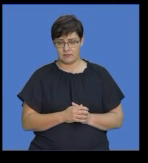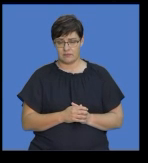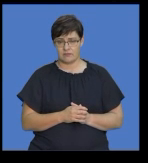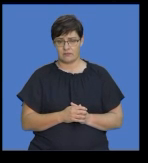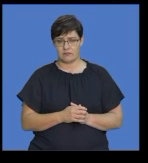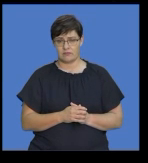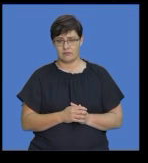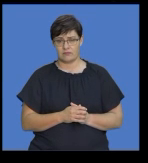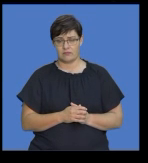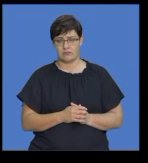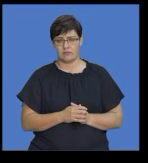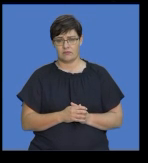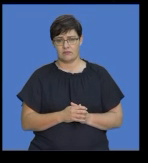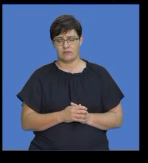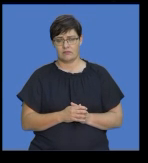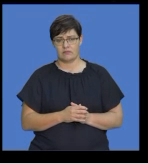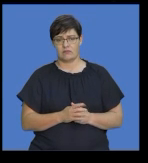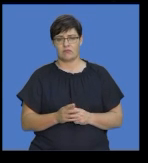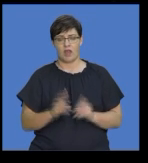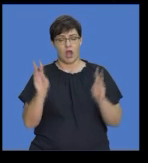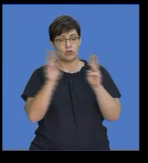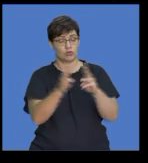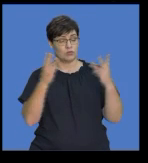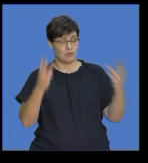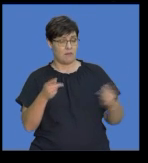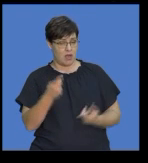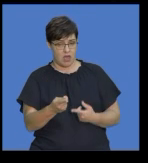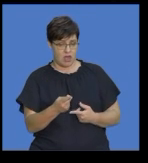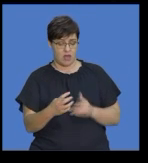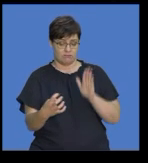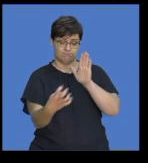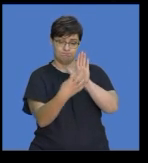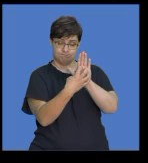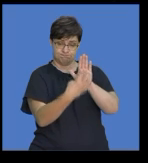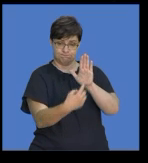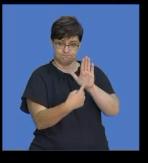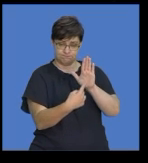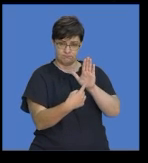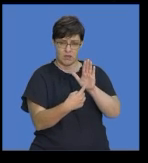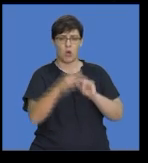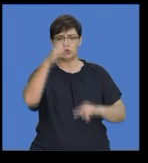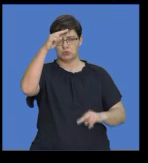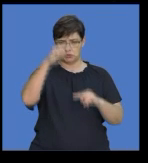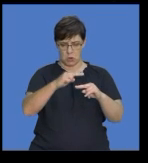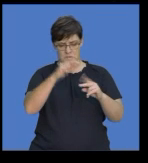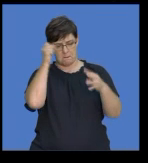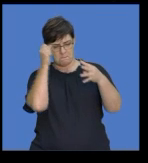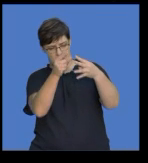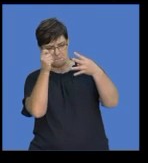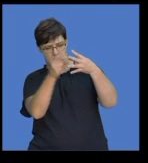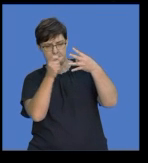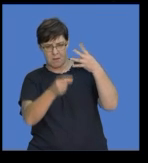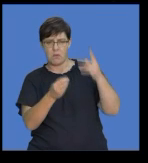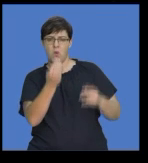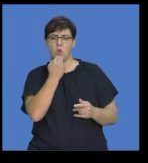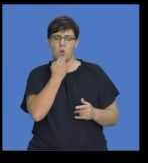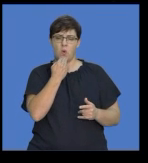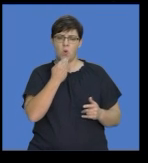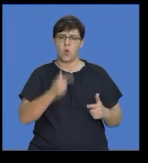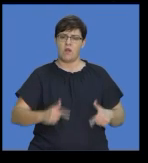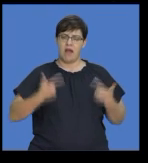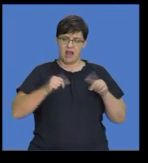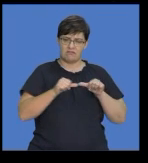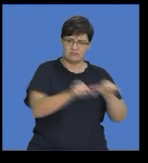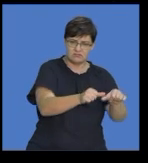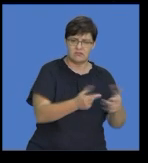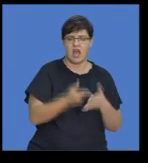while a newspaper obituary might be short and focused on survivors and funeral service